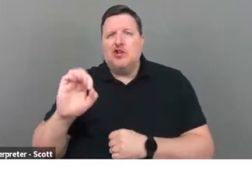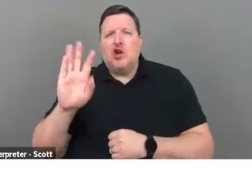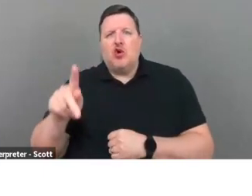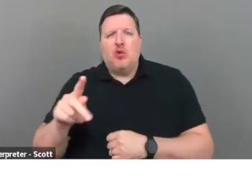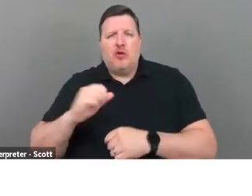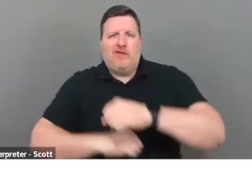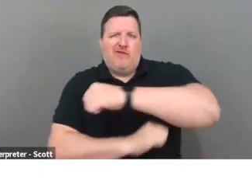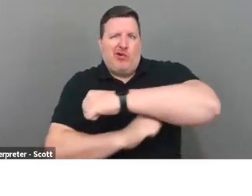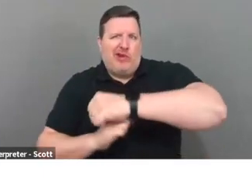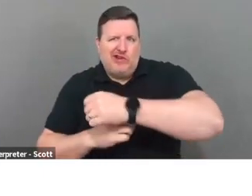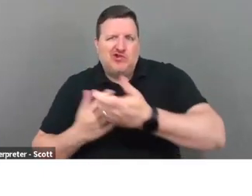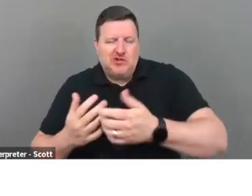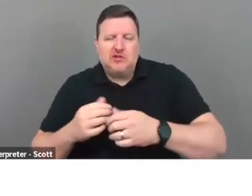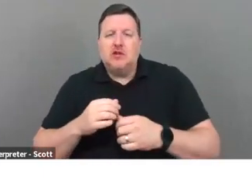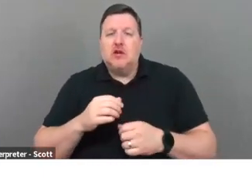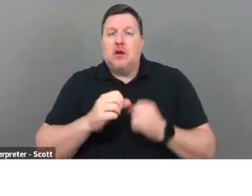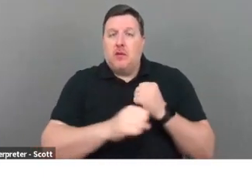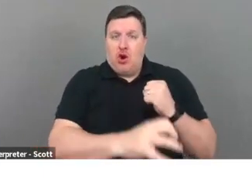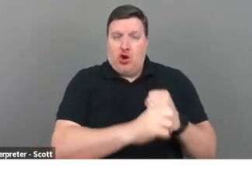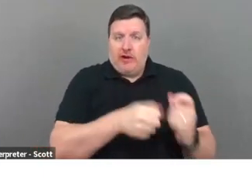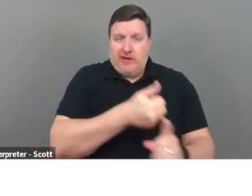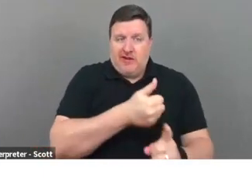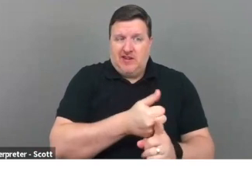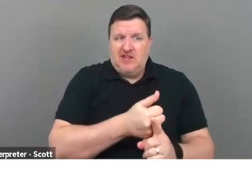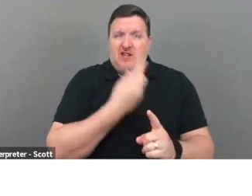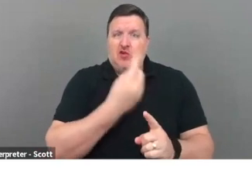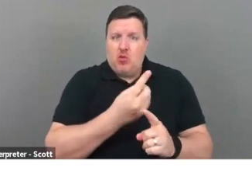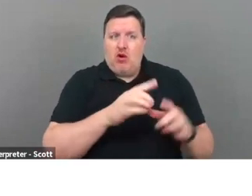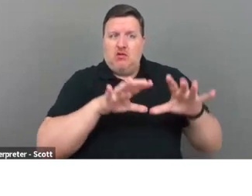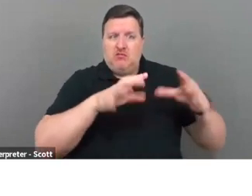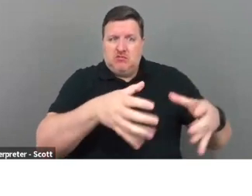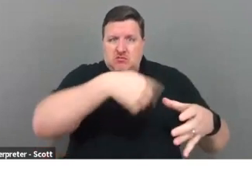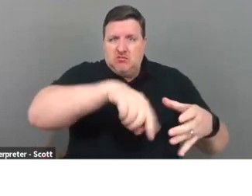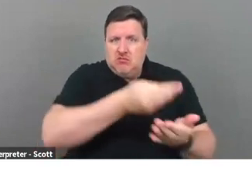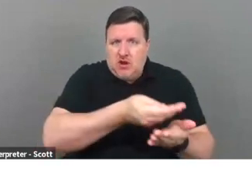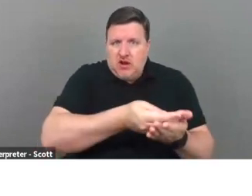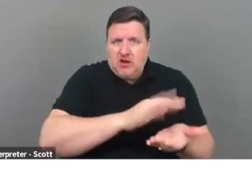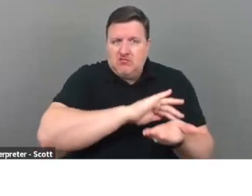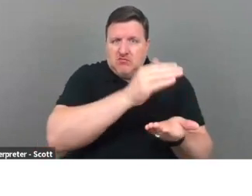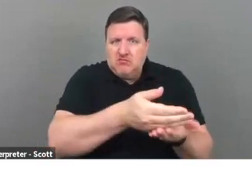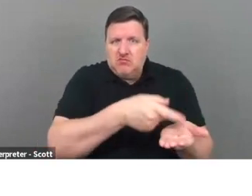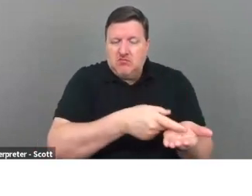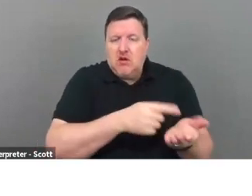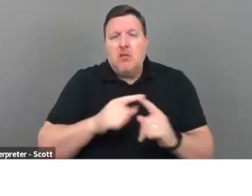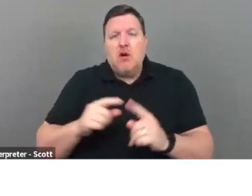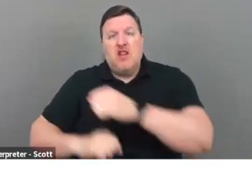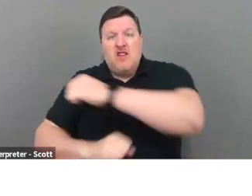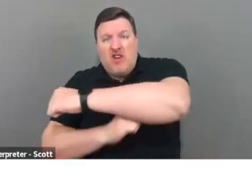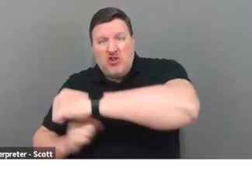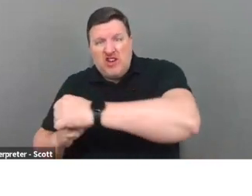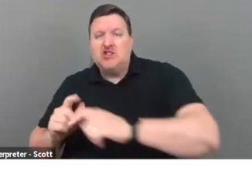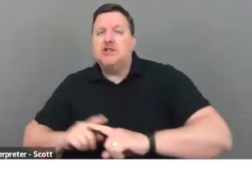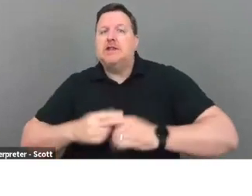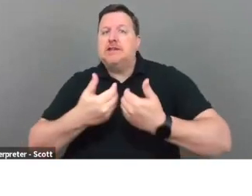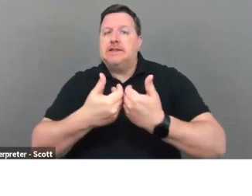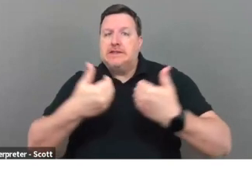Corporate marketing is one bucket at a corporation, whereas a corporate foundation is a different bucket.